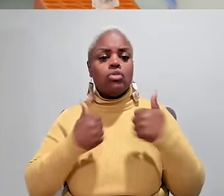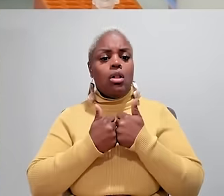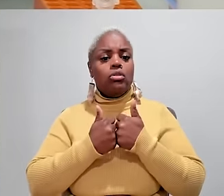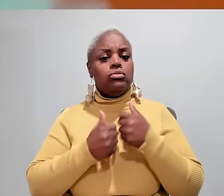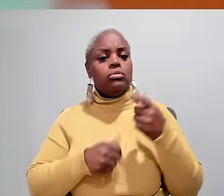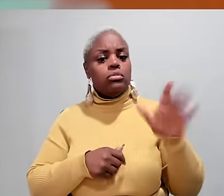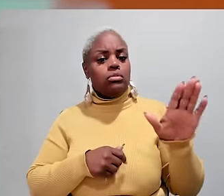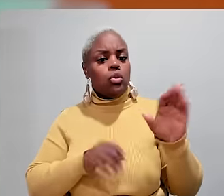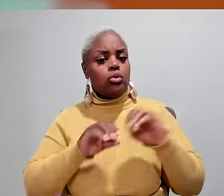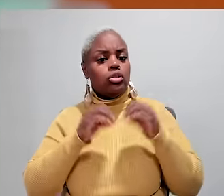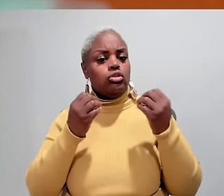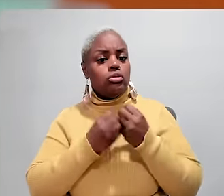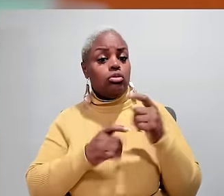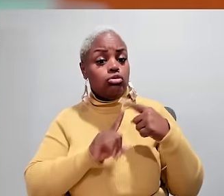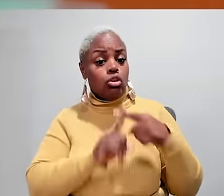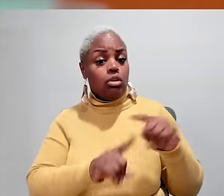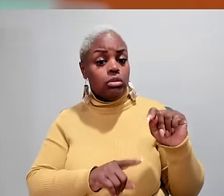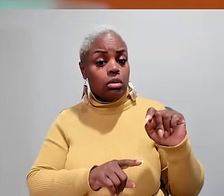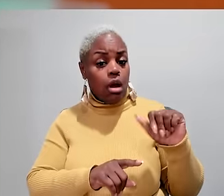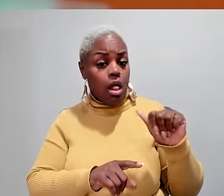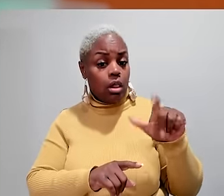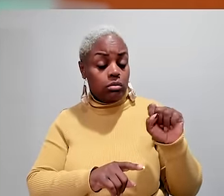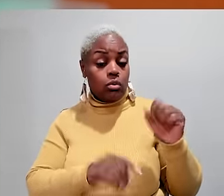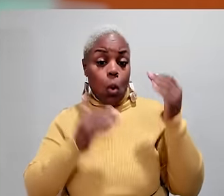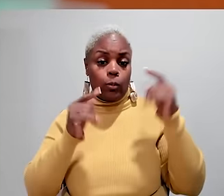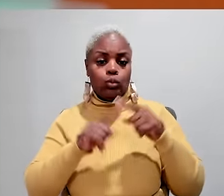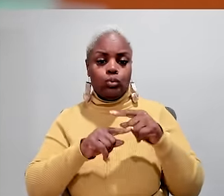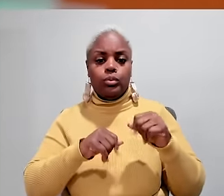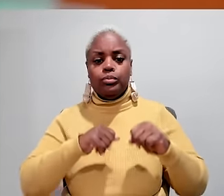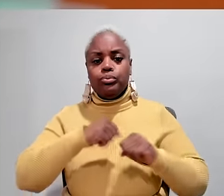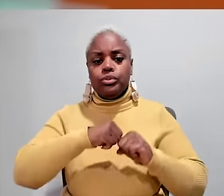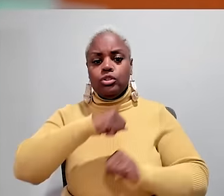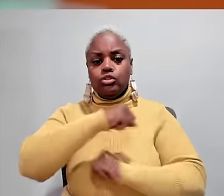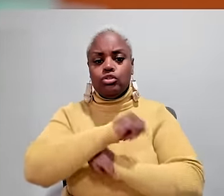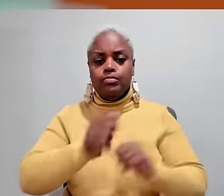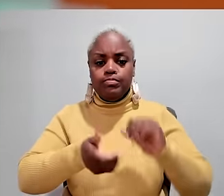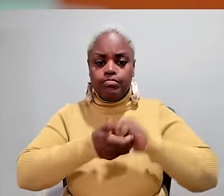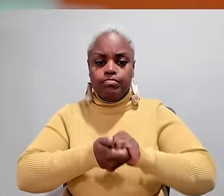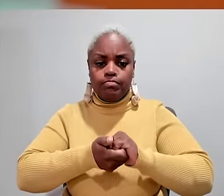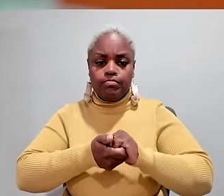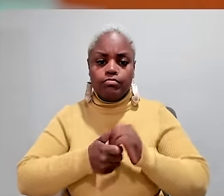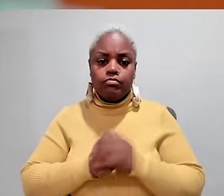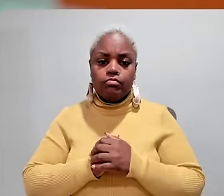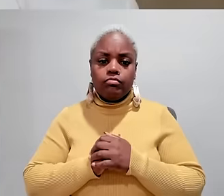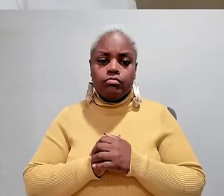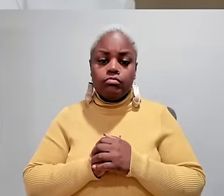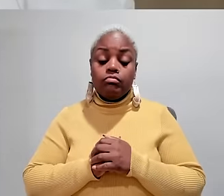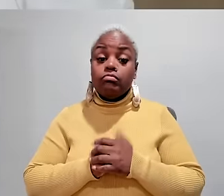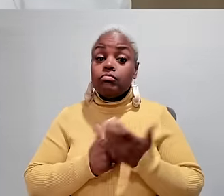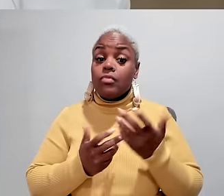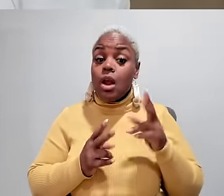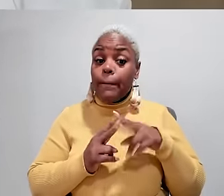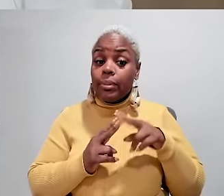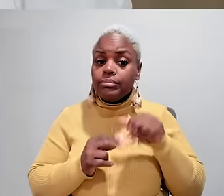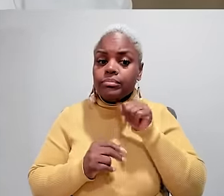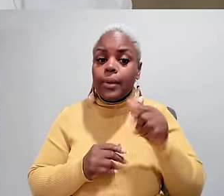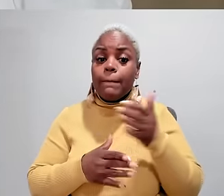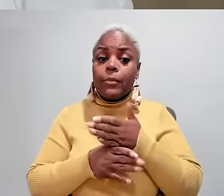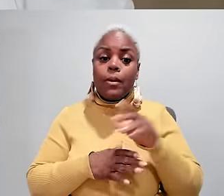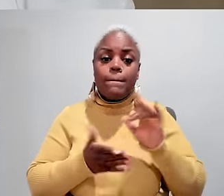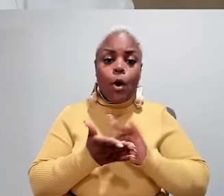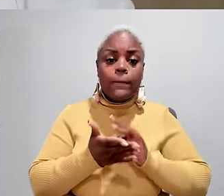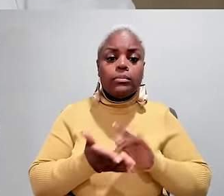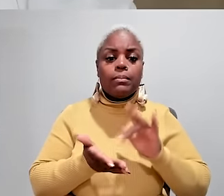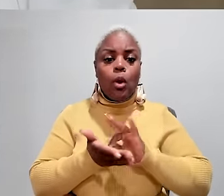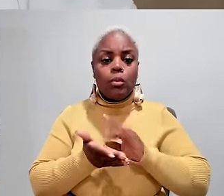a challenge Dr. Roth's organization Target ALS is hoping to bridge there was no coupling or no